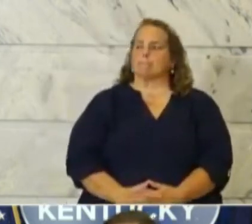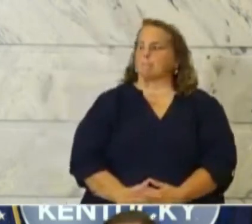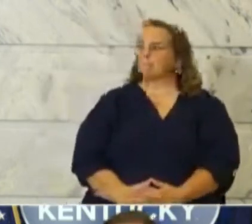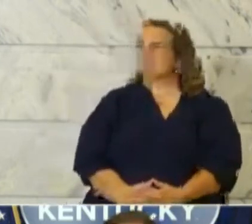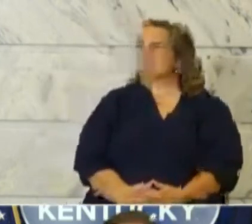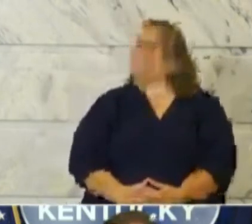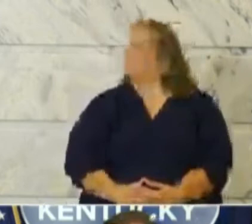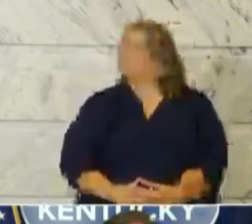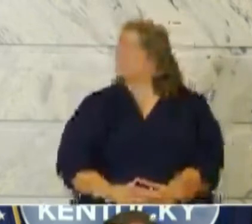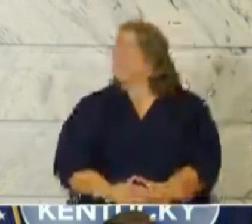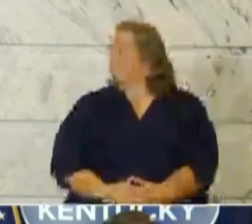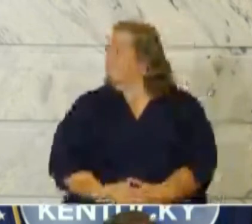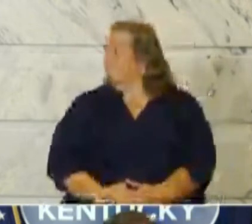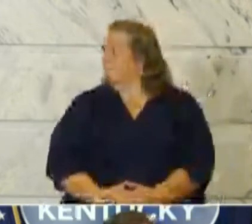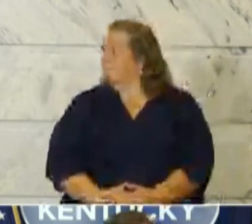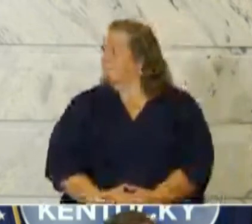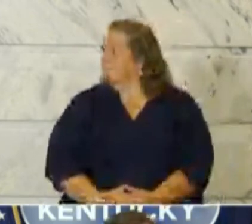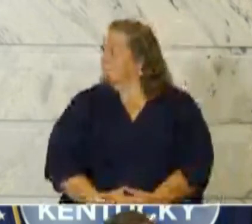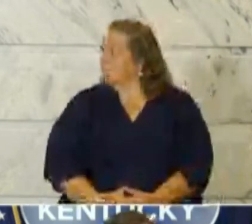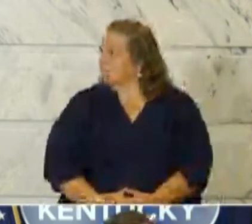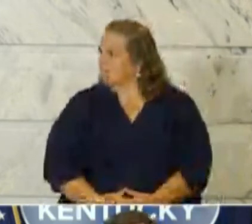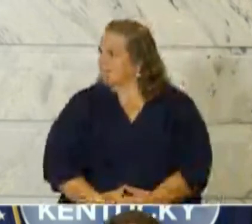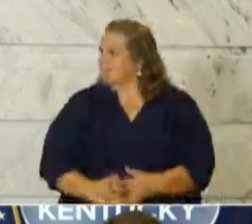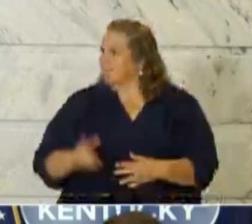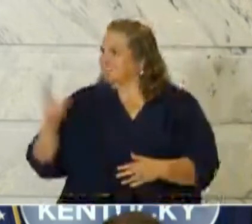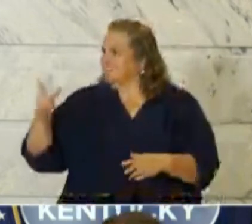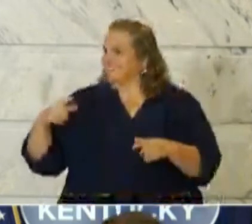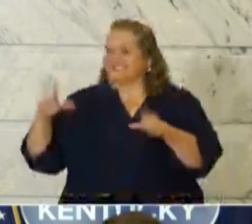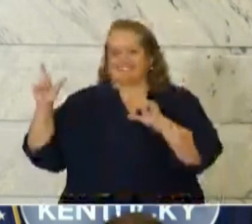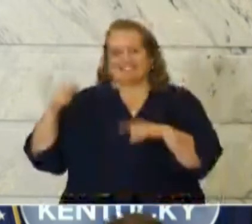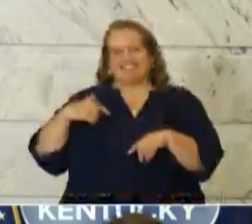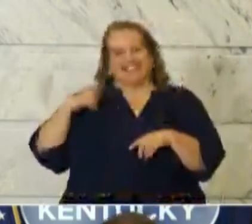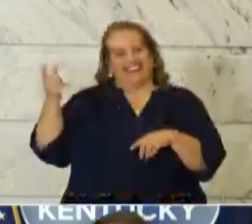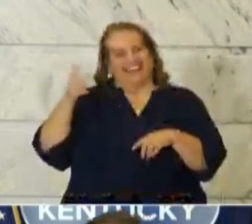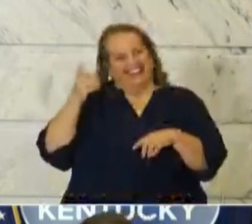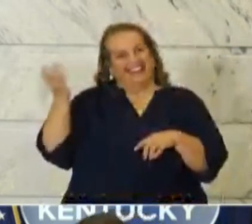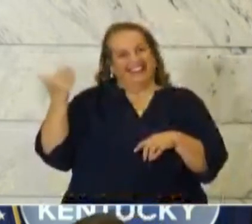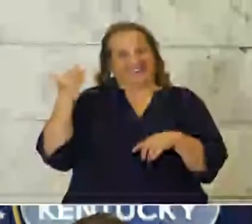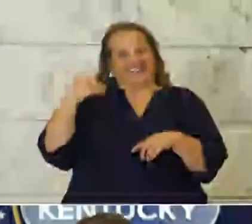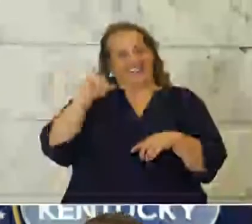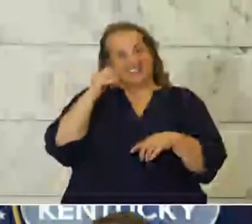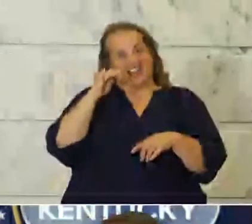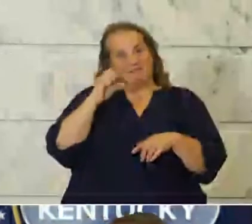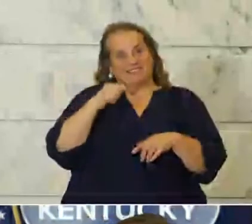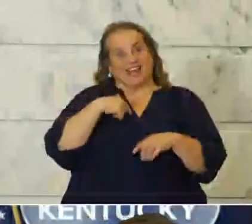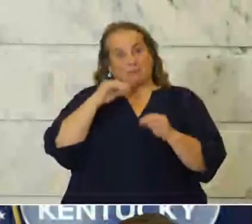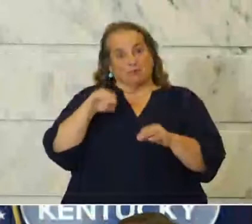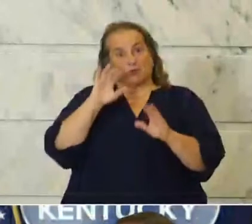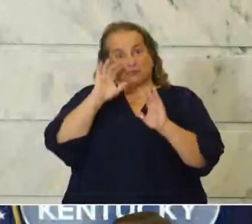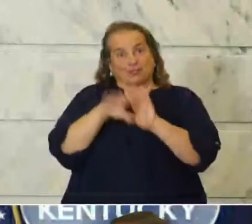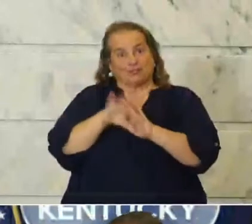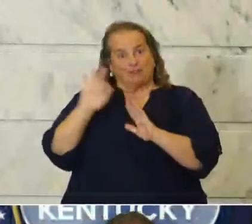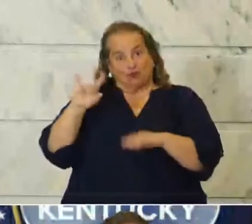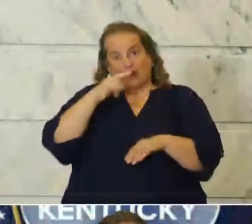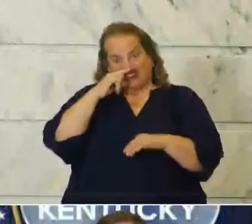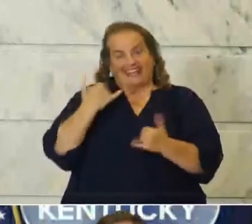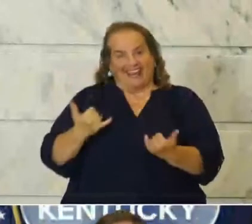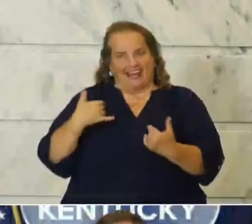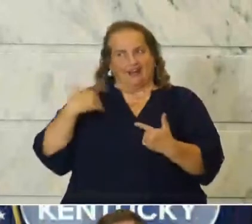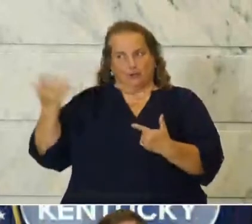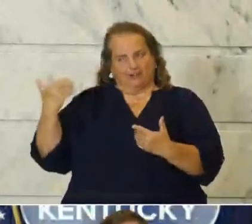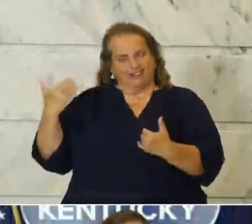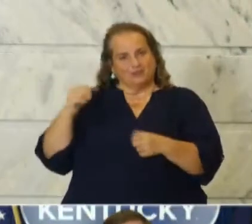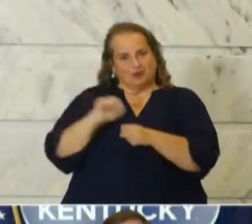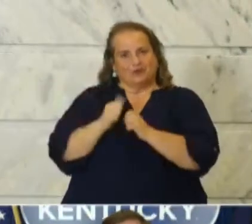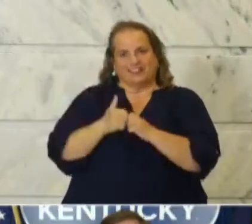I put a picture of his kid up the last time and I can't get the slide up. There we go. So we're proud to have a